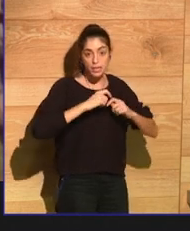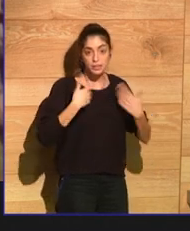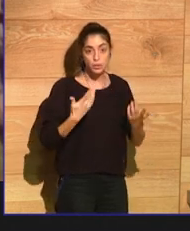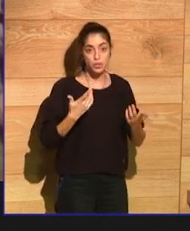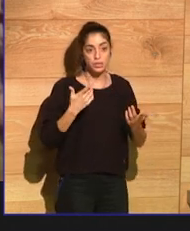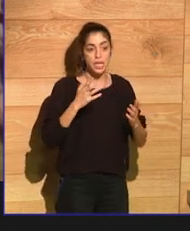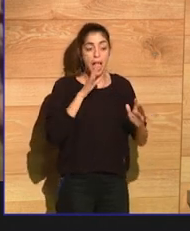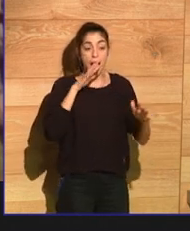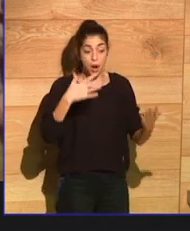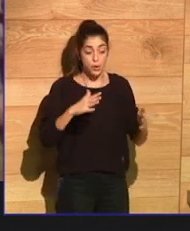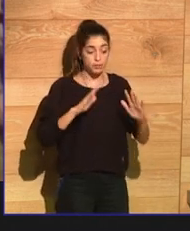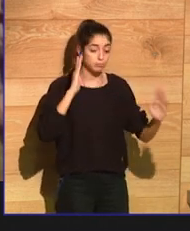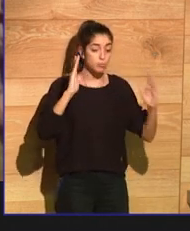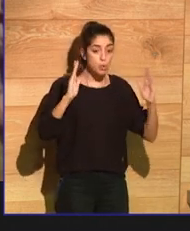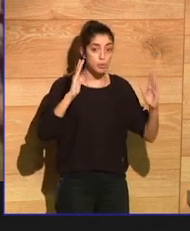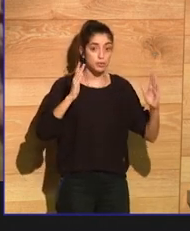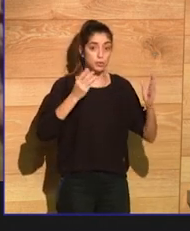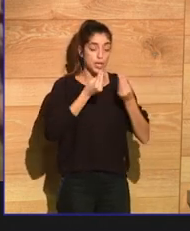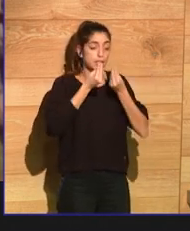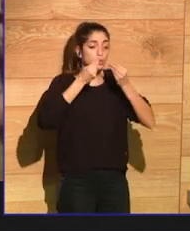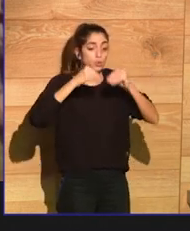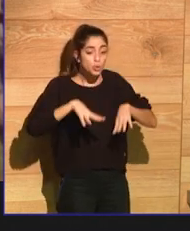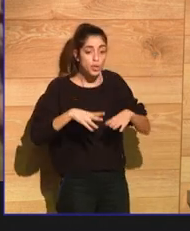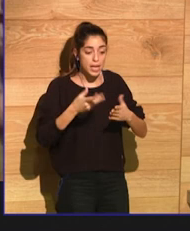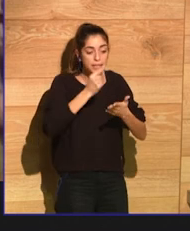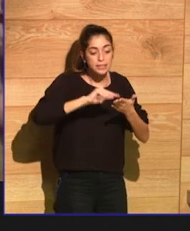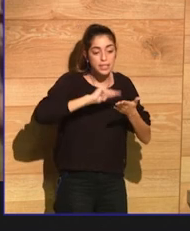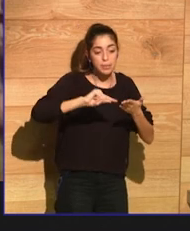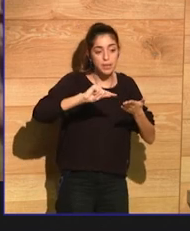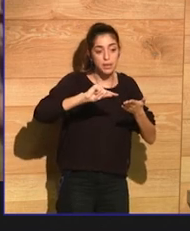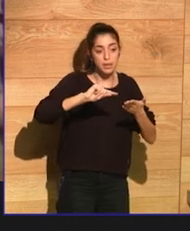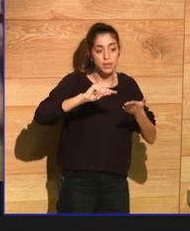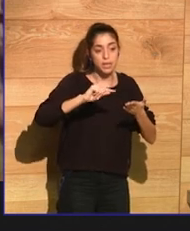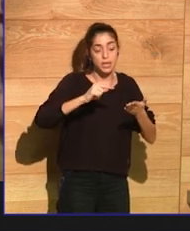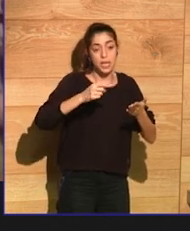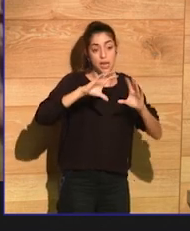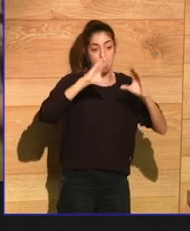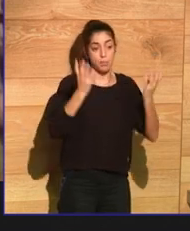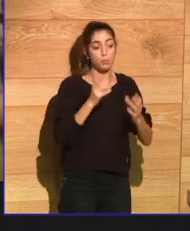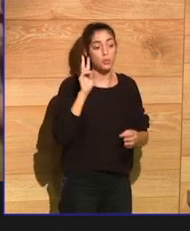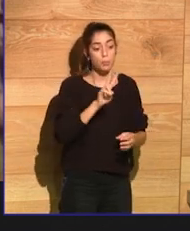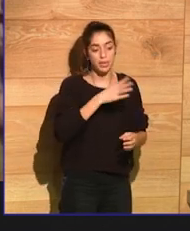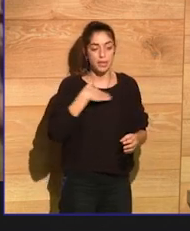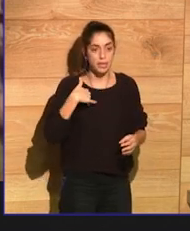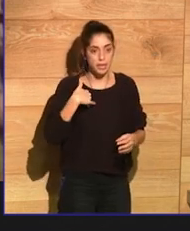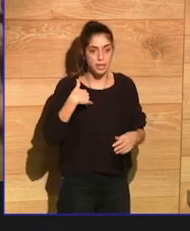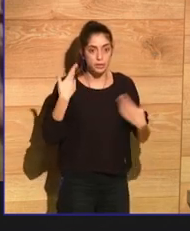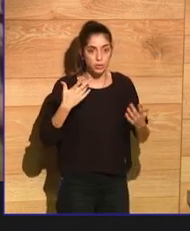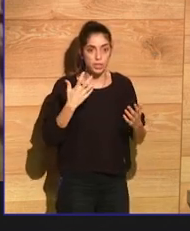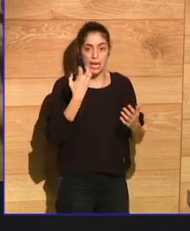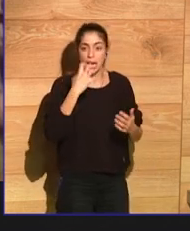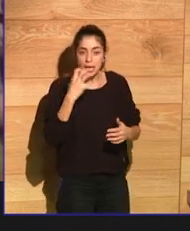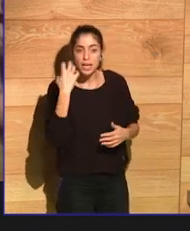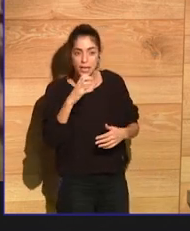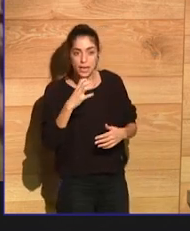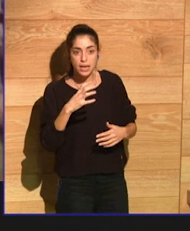wish was in the world that you can complain all you want about nothing being on television or not